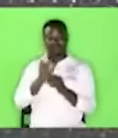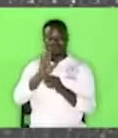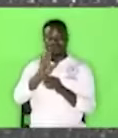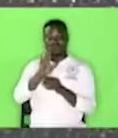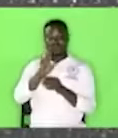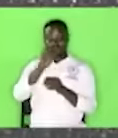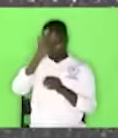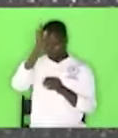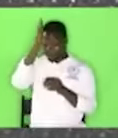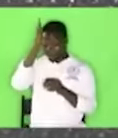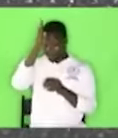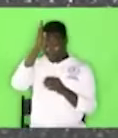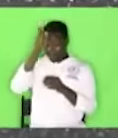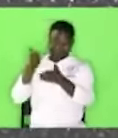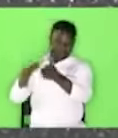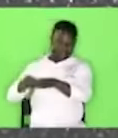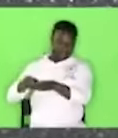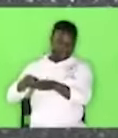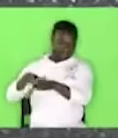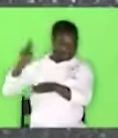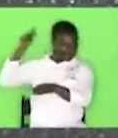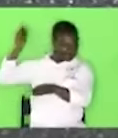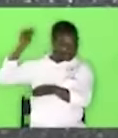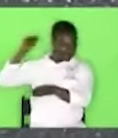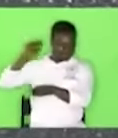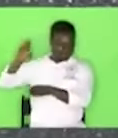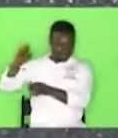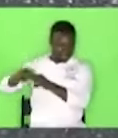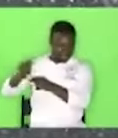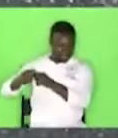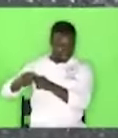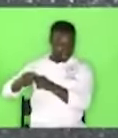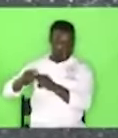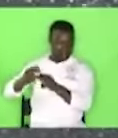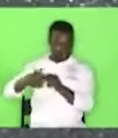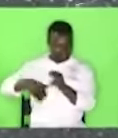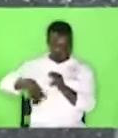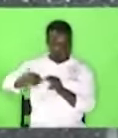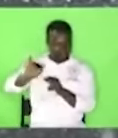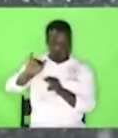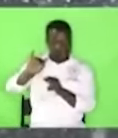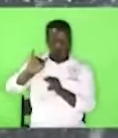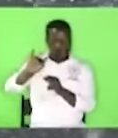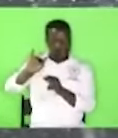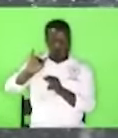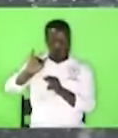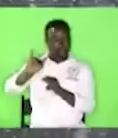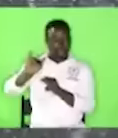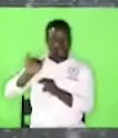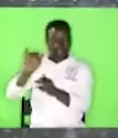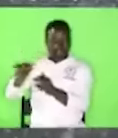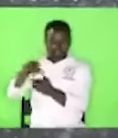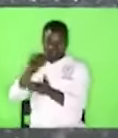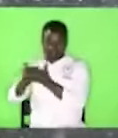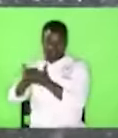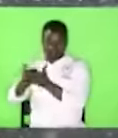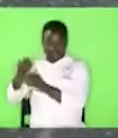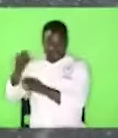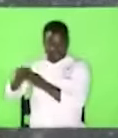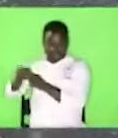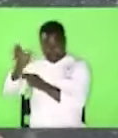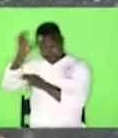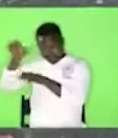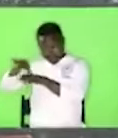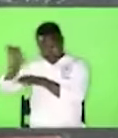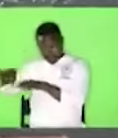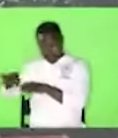be dead, but his name will still linger on. and that good and great name will still open